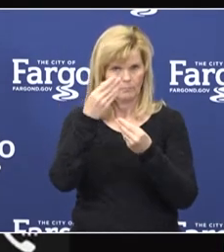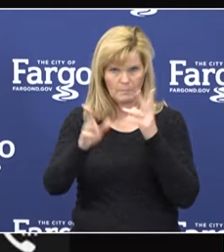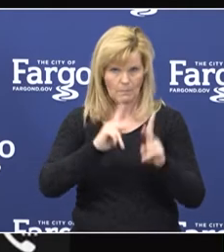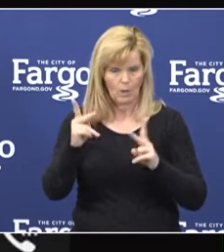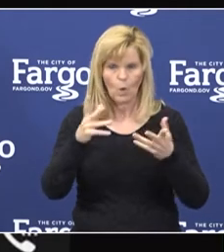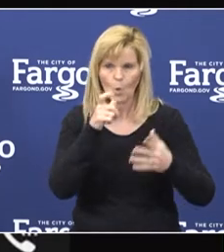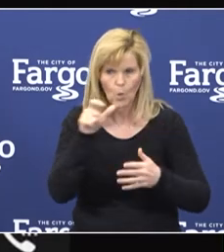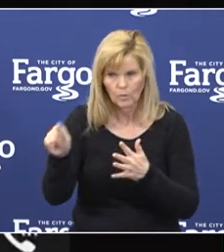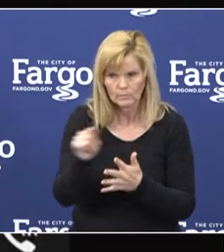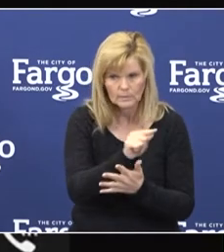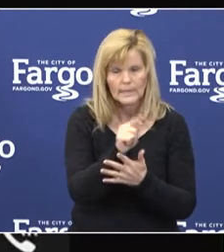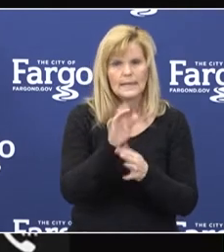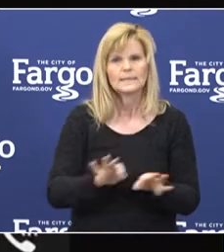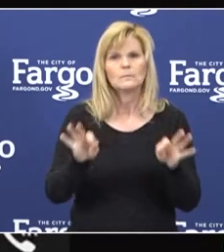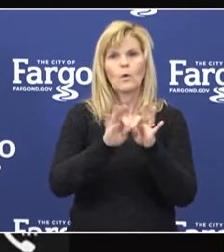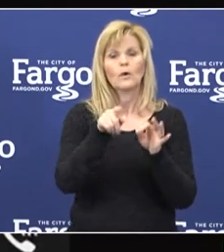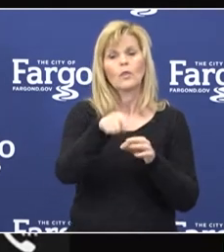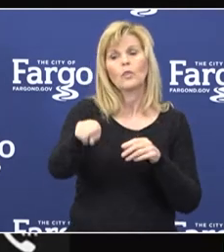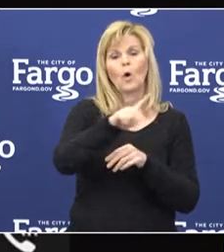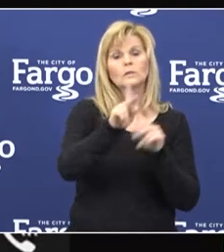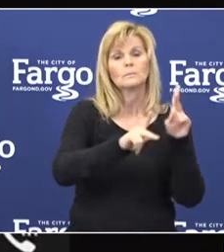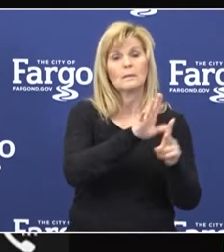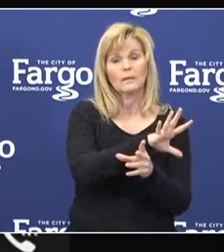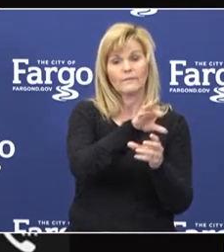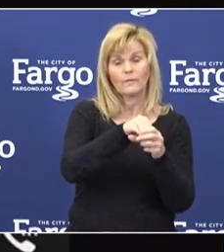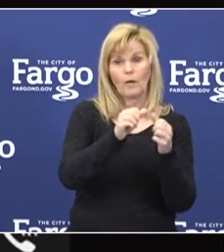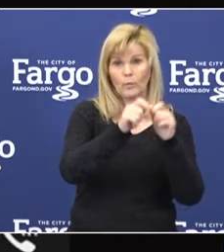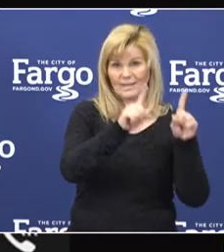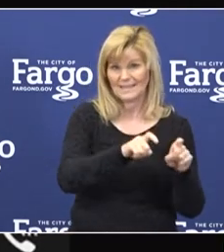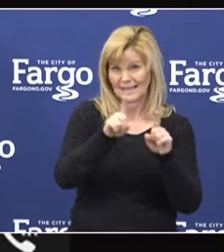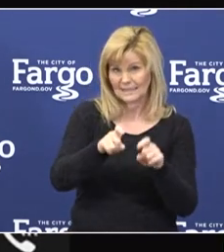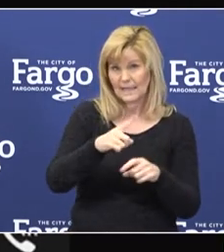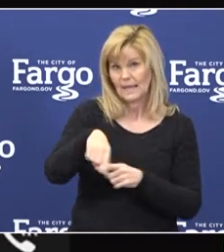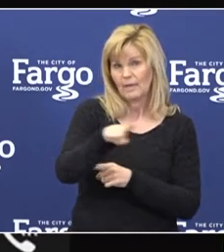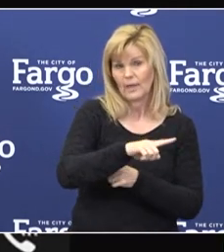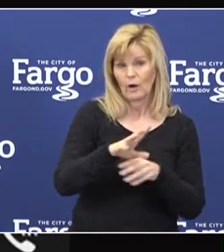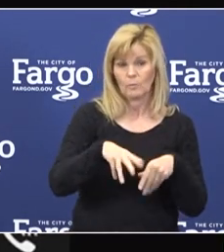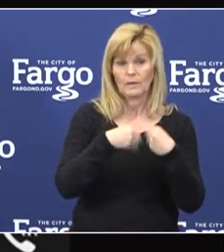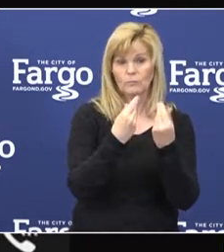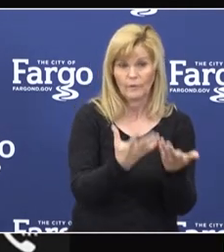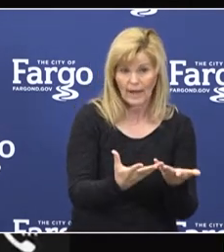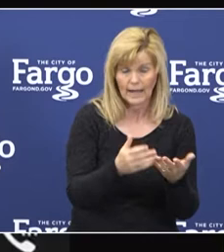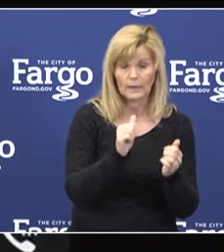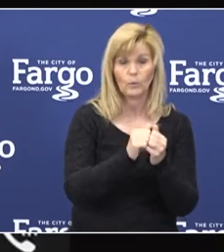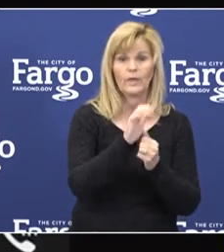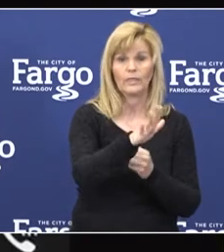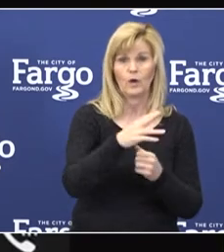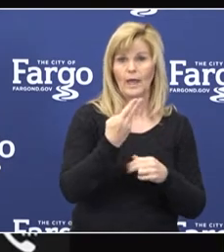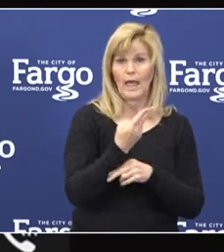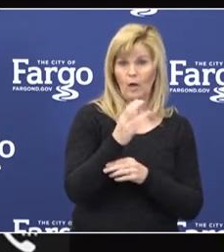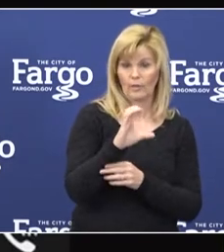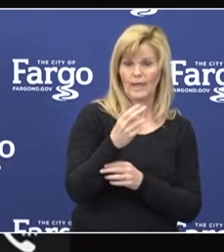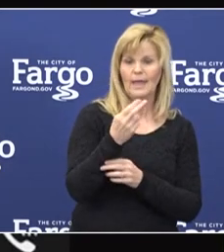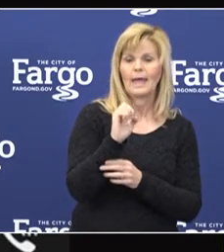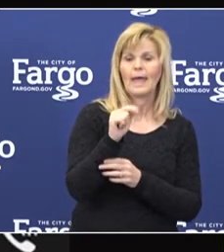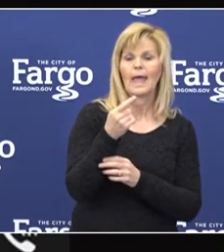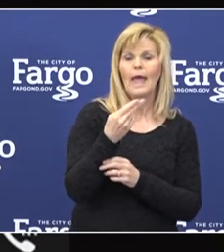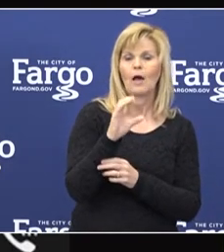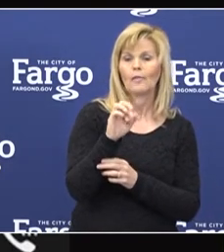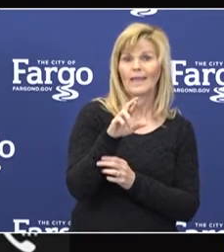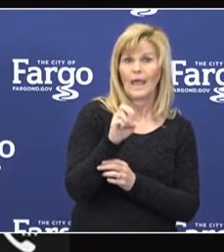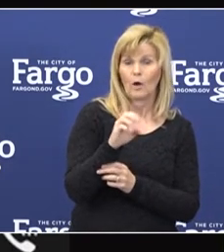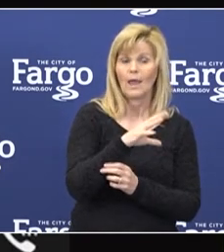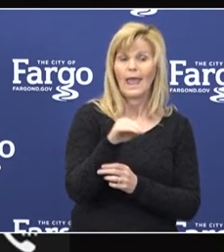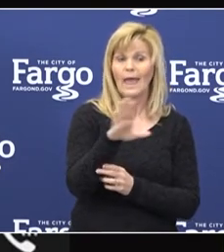understand that those individuals participating in the testing are receiving a healthcare service and their privacy should be respected. To